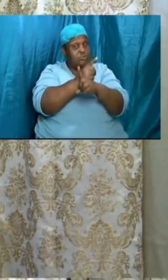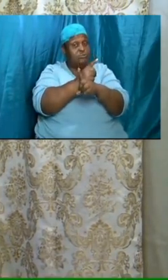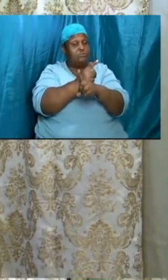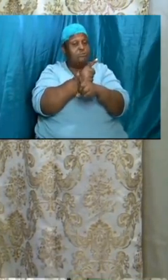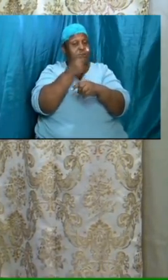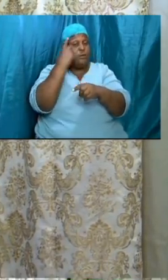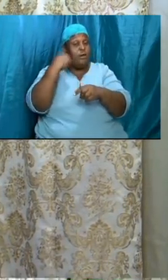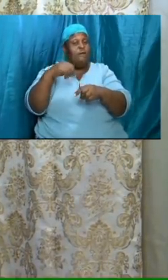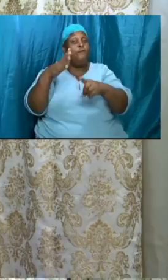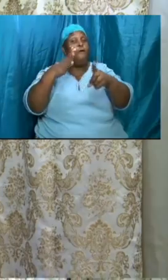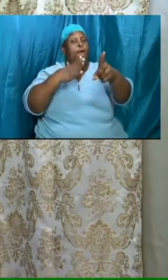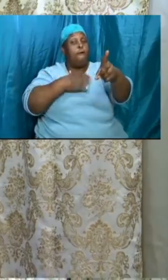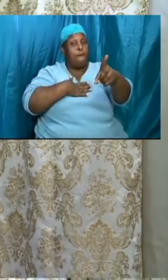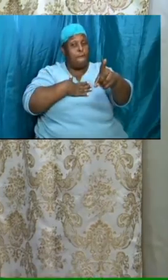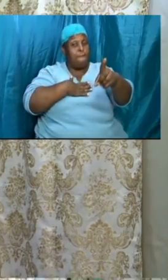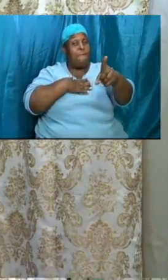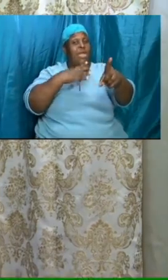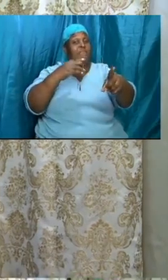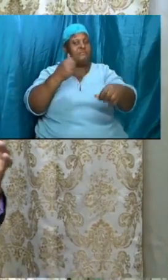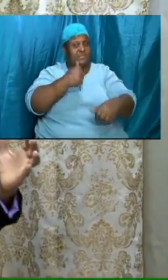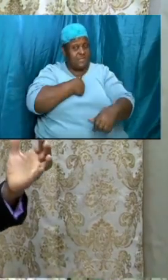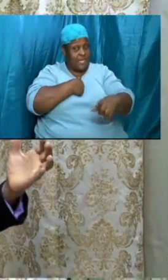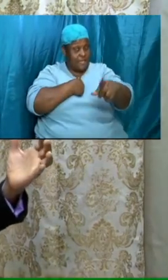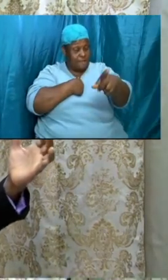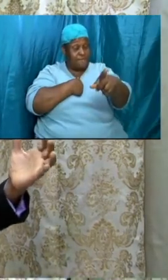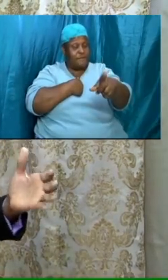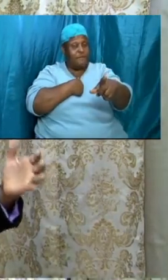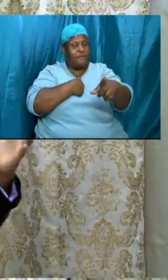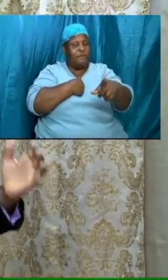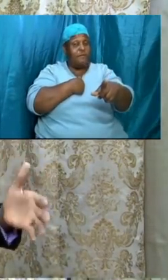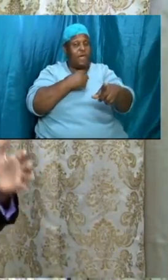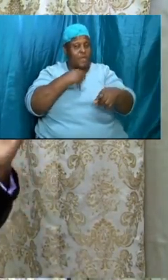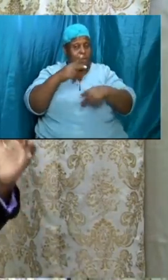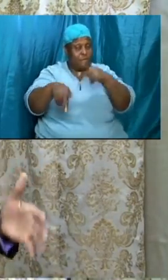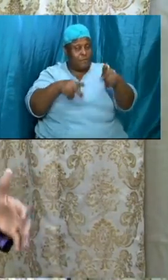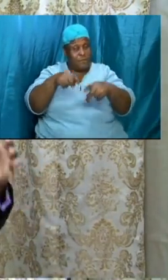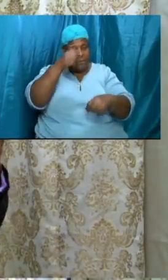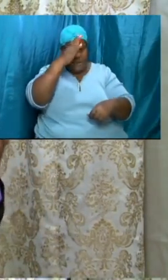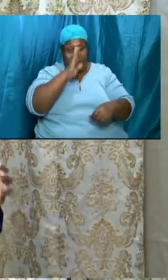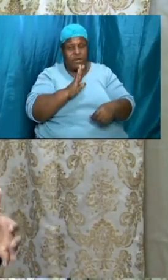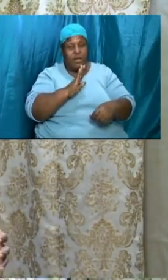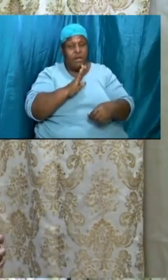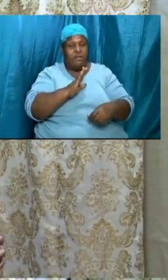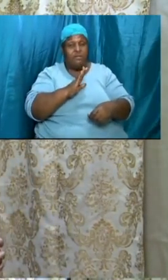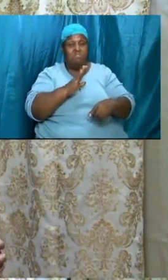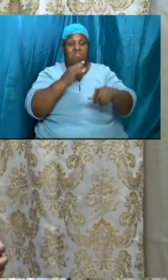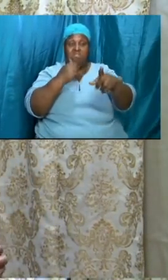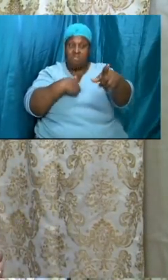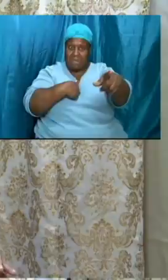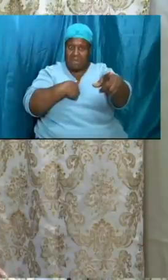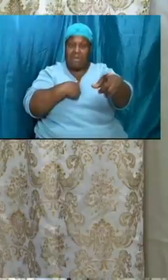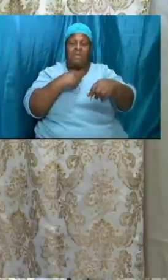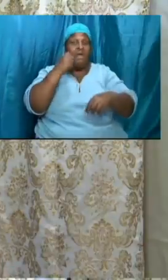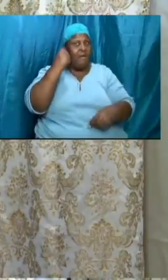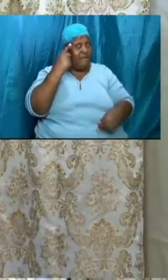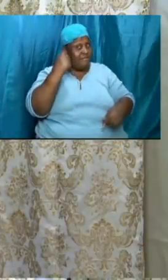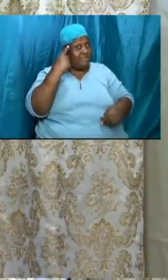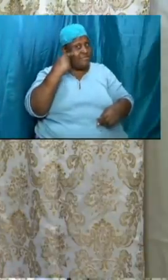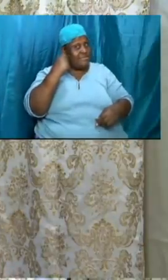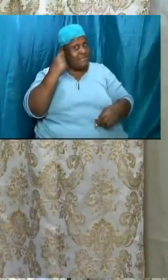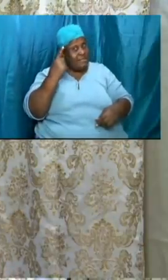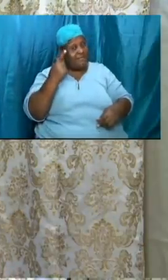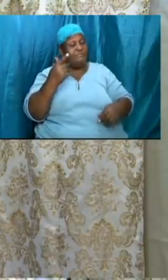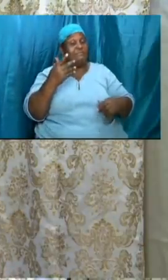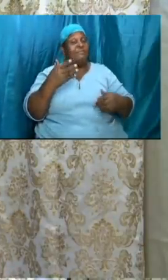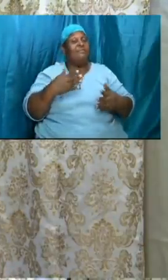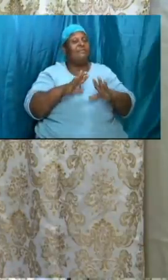account for the people of god i understand that clearly and if we